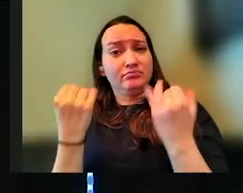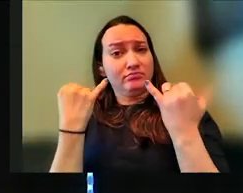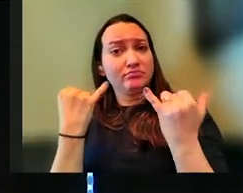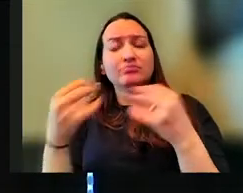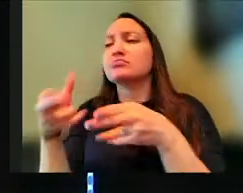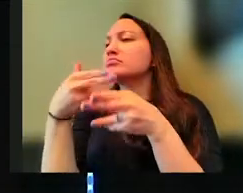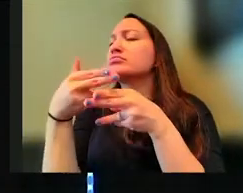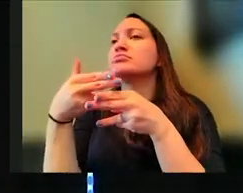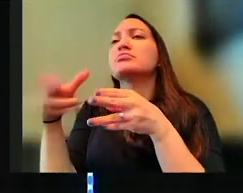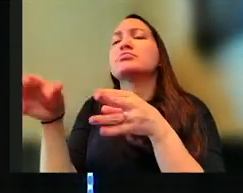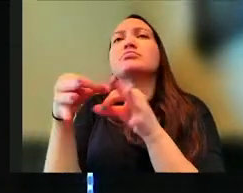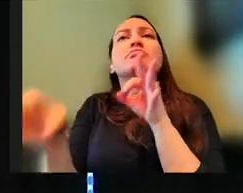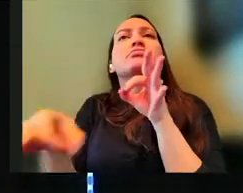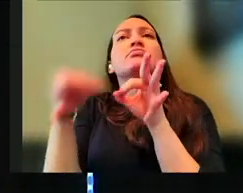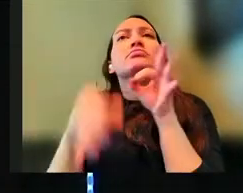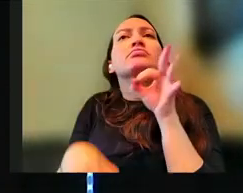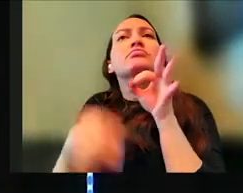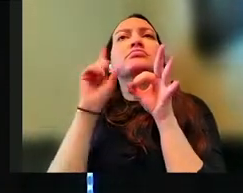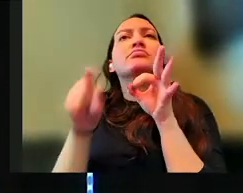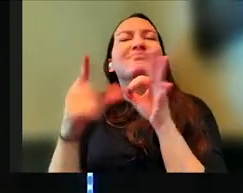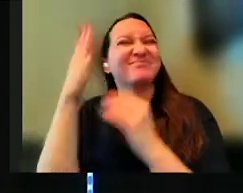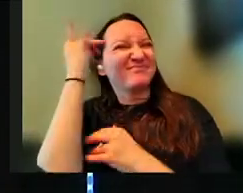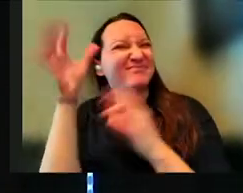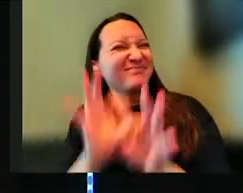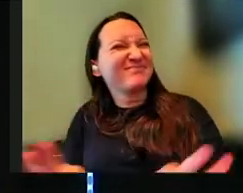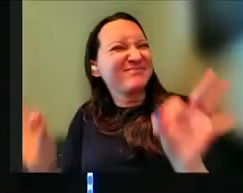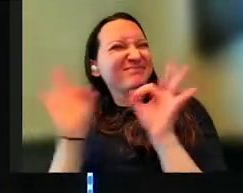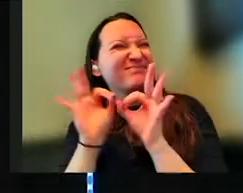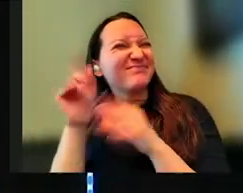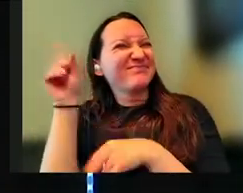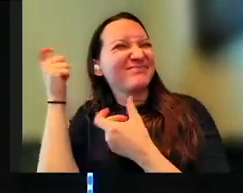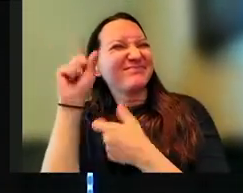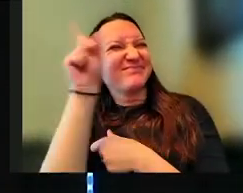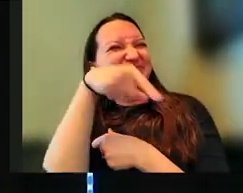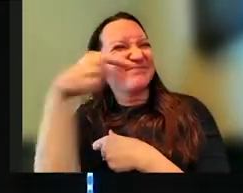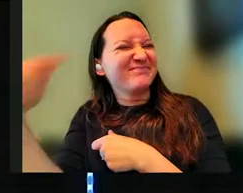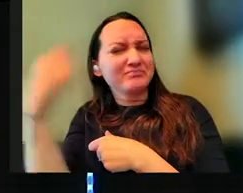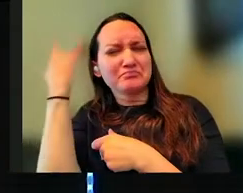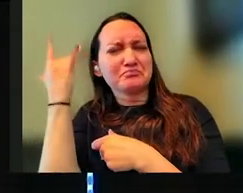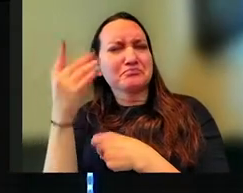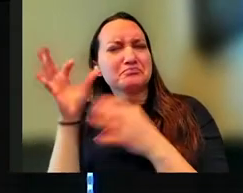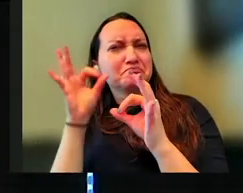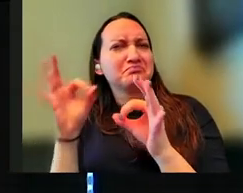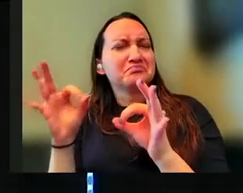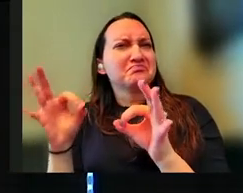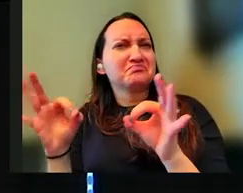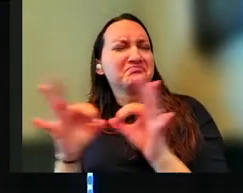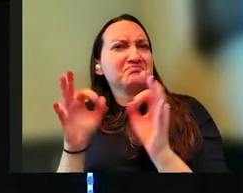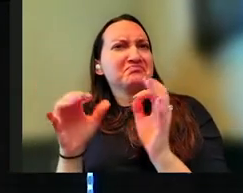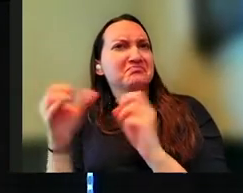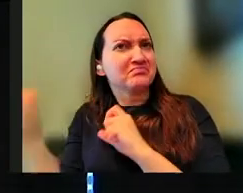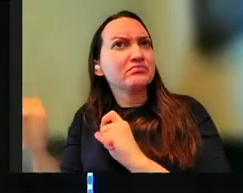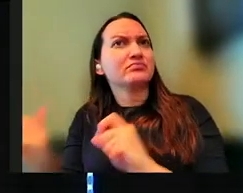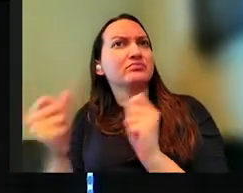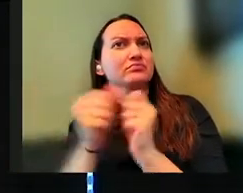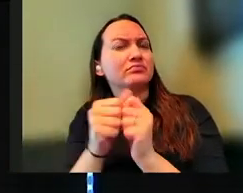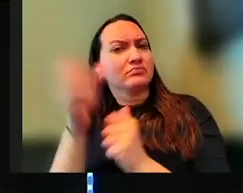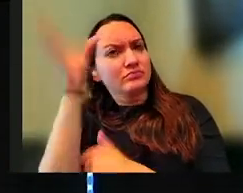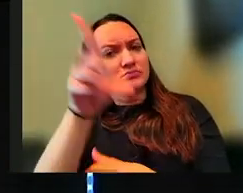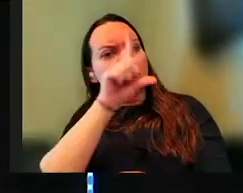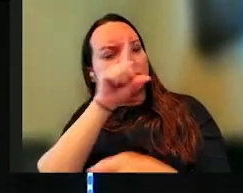simple question, right? Why is it so important to him? More in depth, why does it matter that much to God really